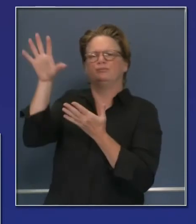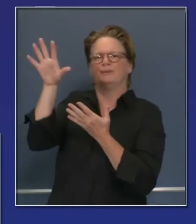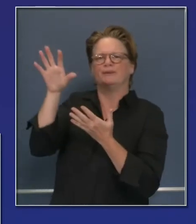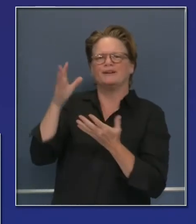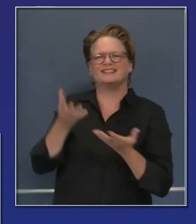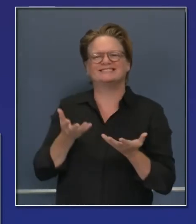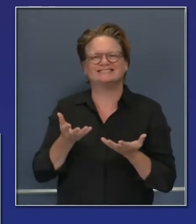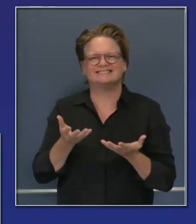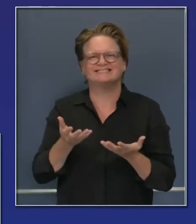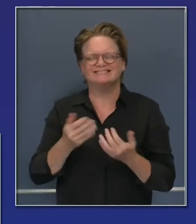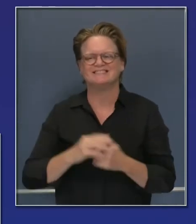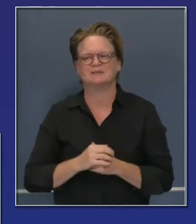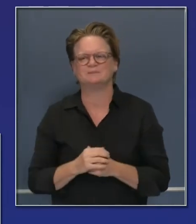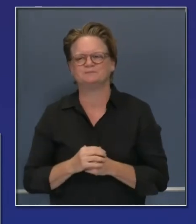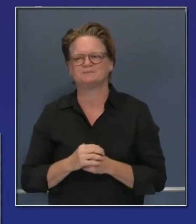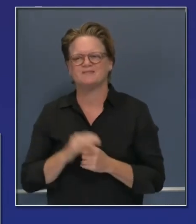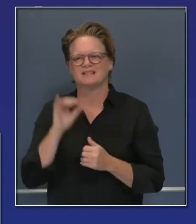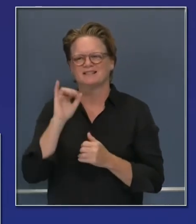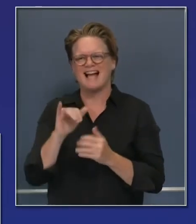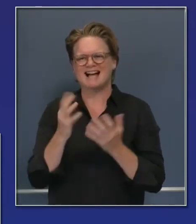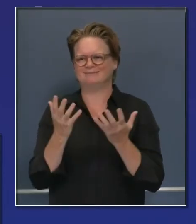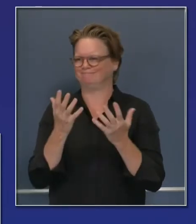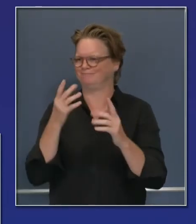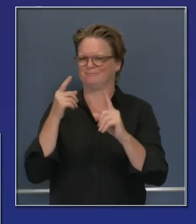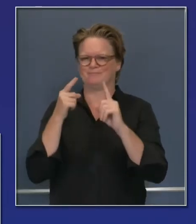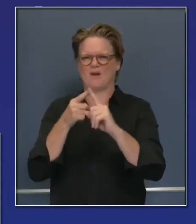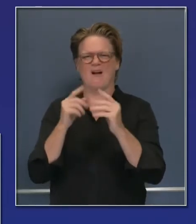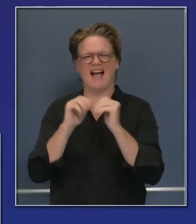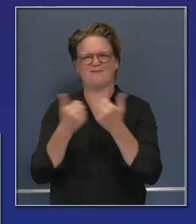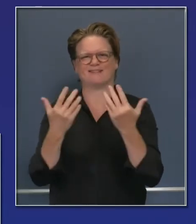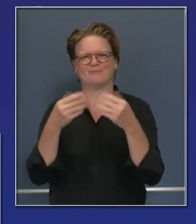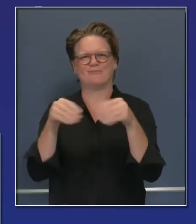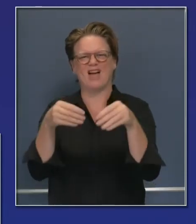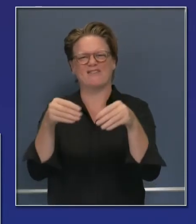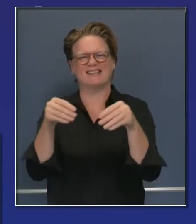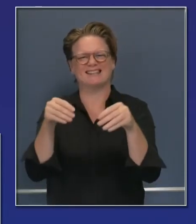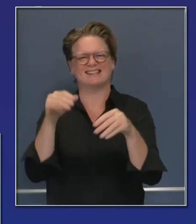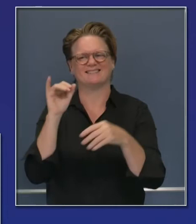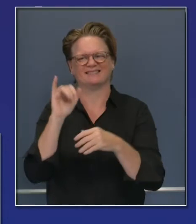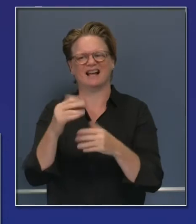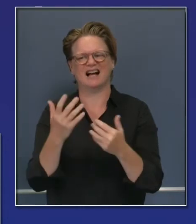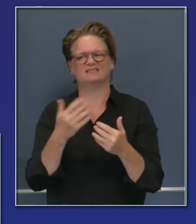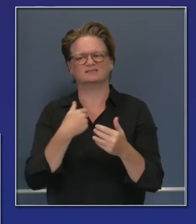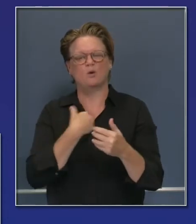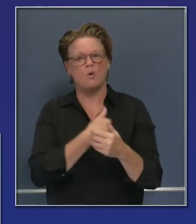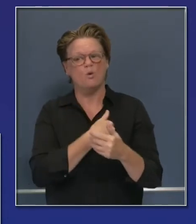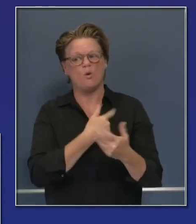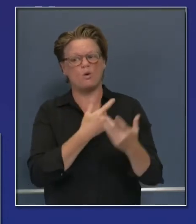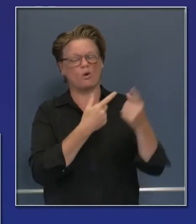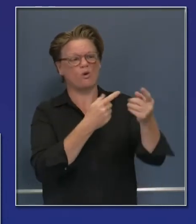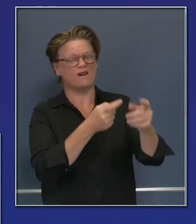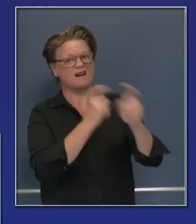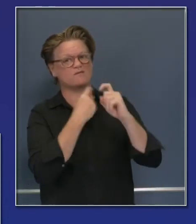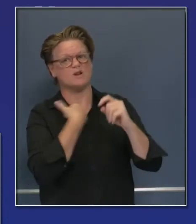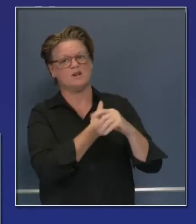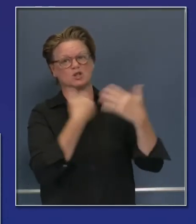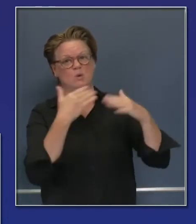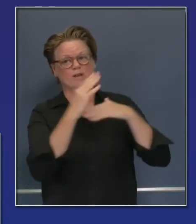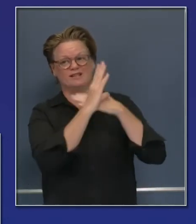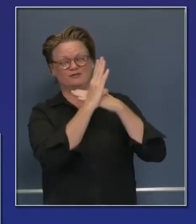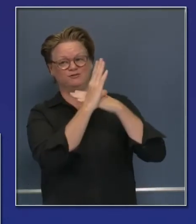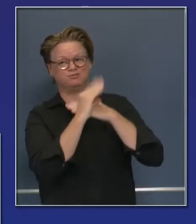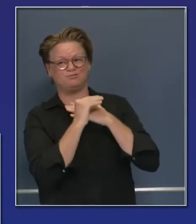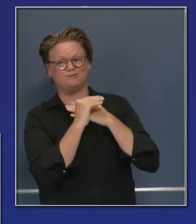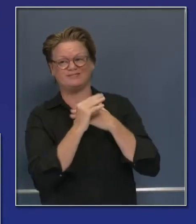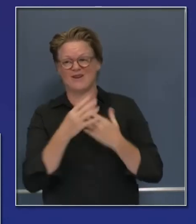-end average cost of current tests. So it's a substantial discount. And that will create savings for employers,